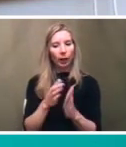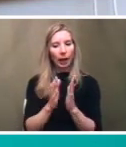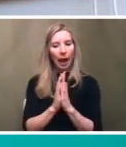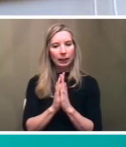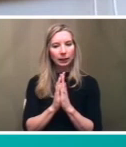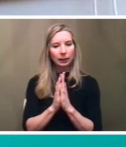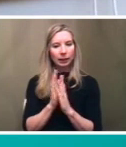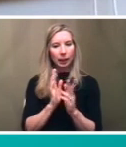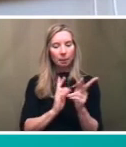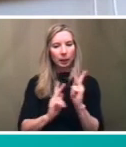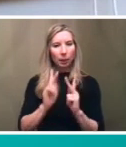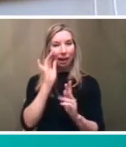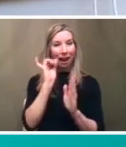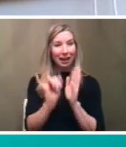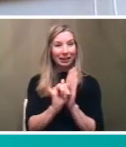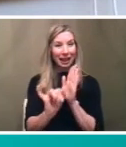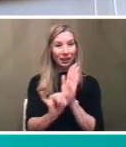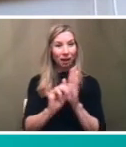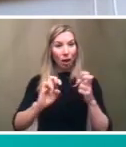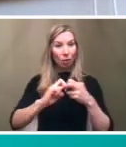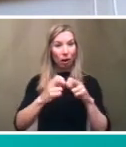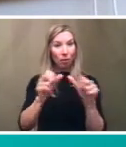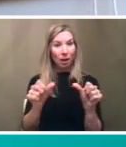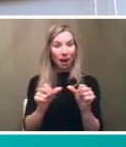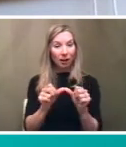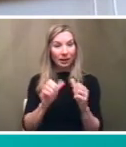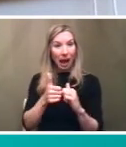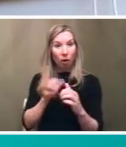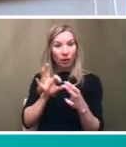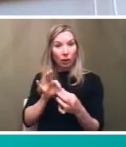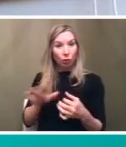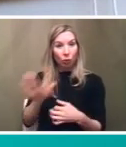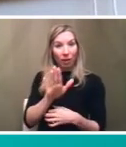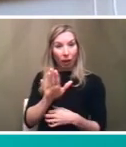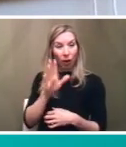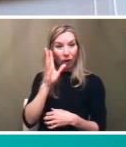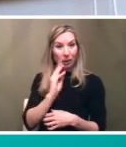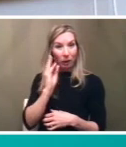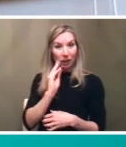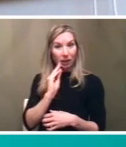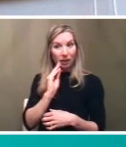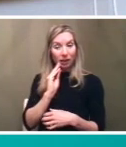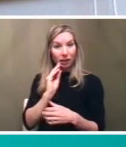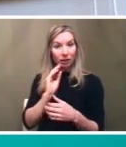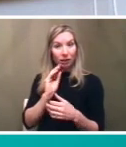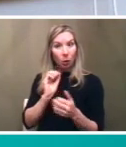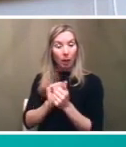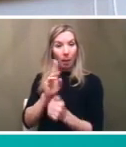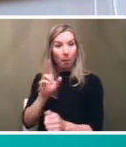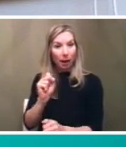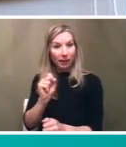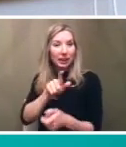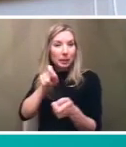problem areas as it relates to their experiences with with buses along certain routes